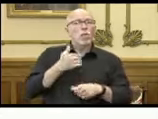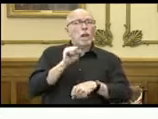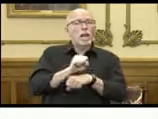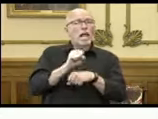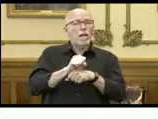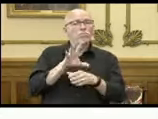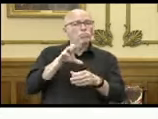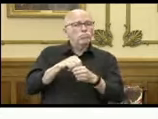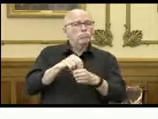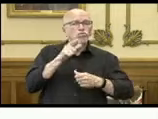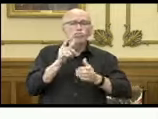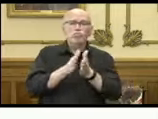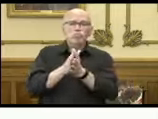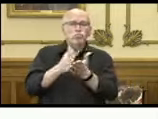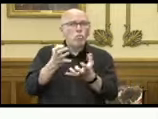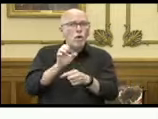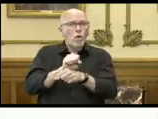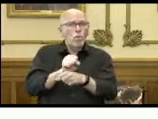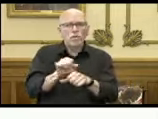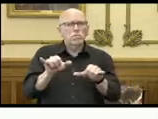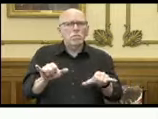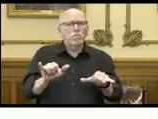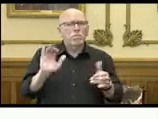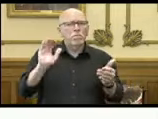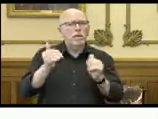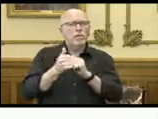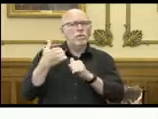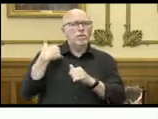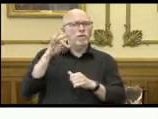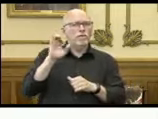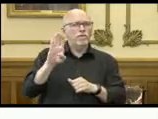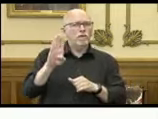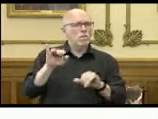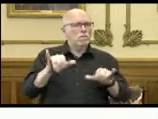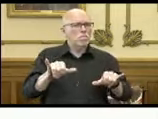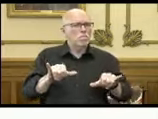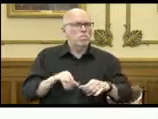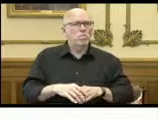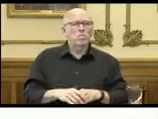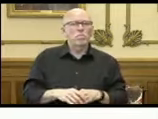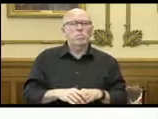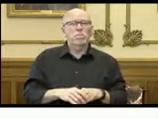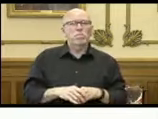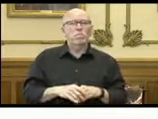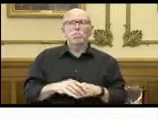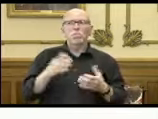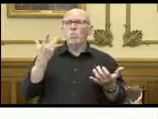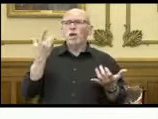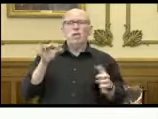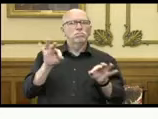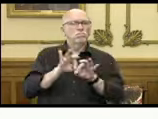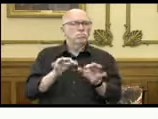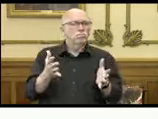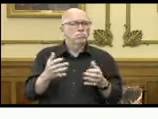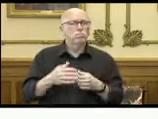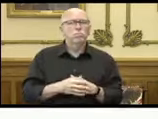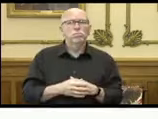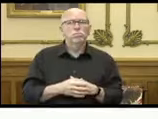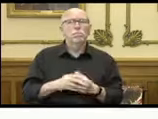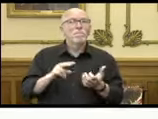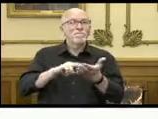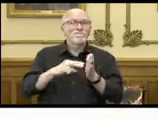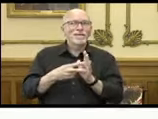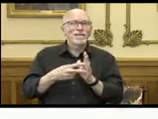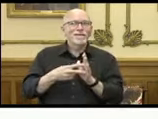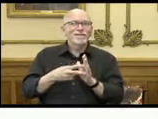participation rate is about the same right now as it was in February. Now, why is that significant? It lets